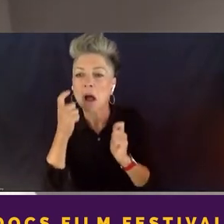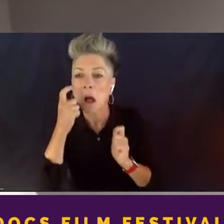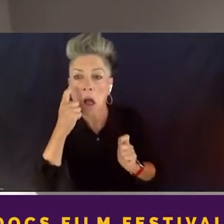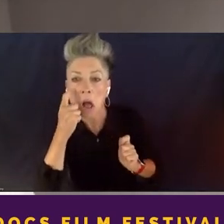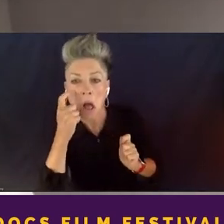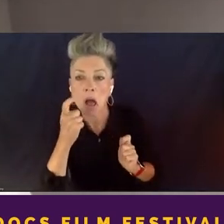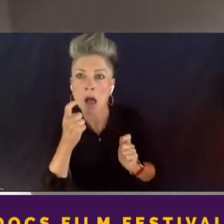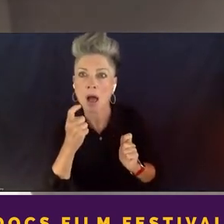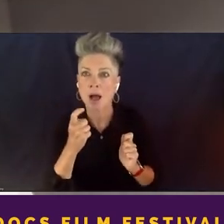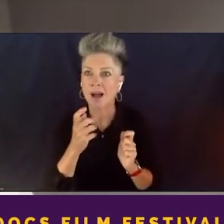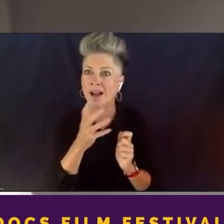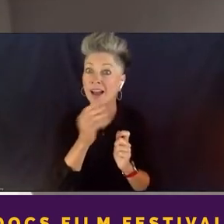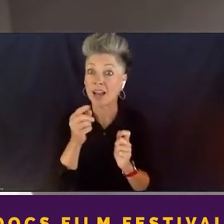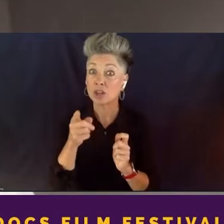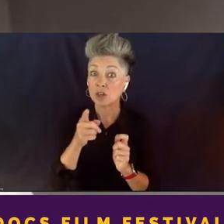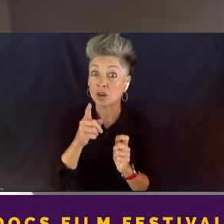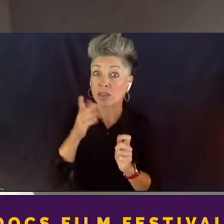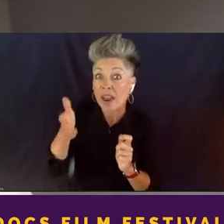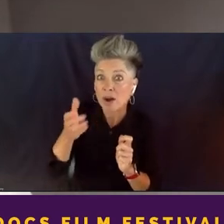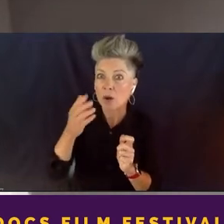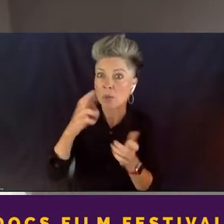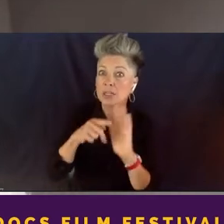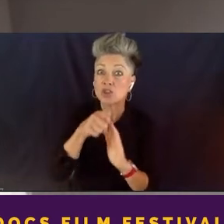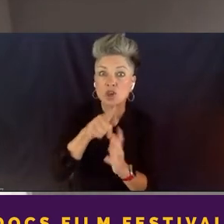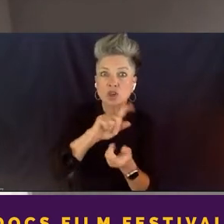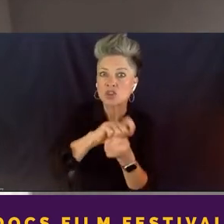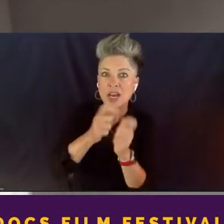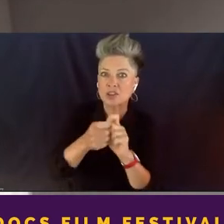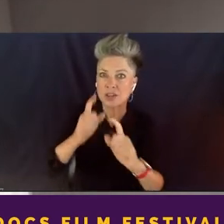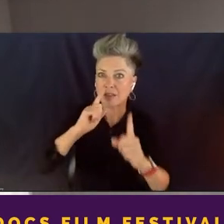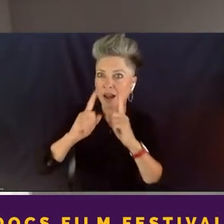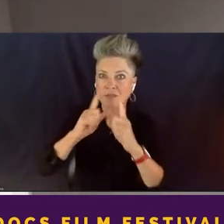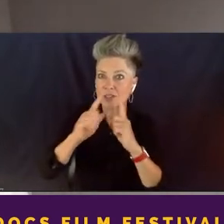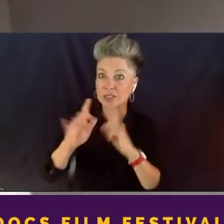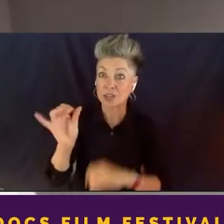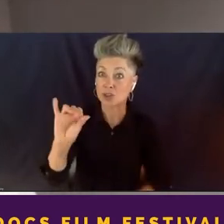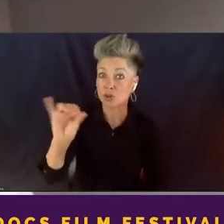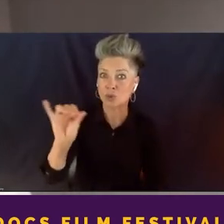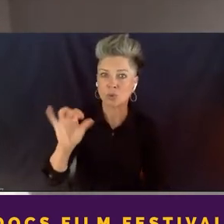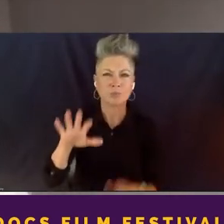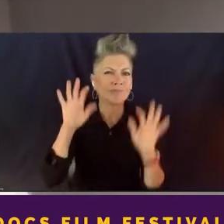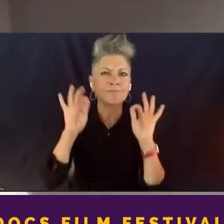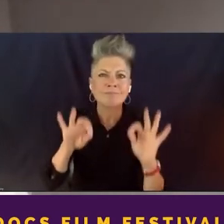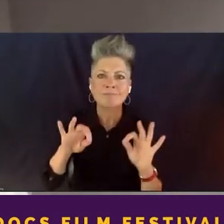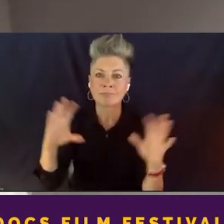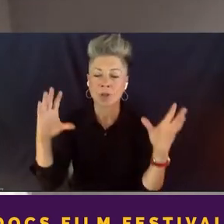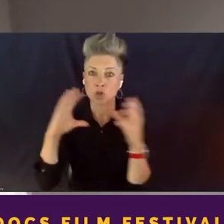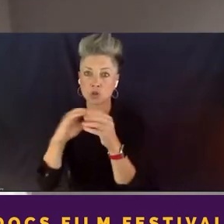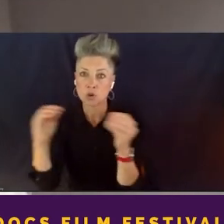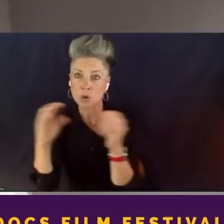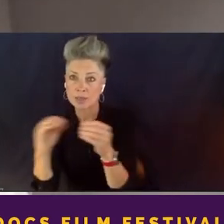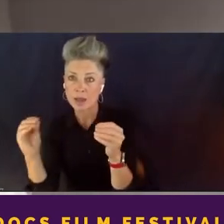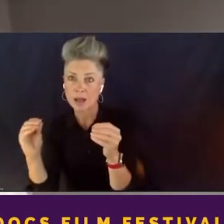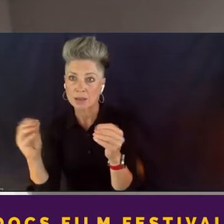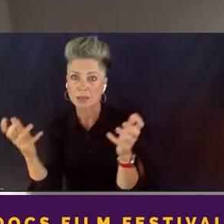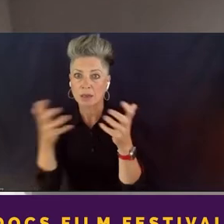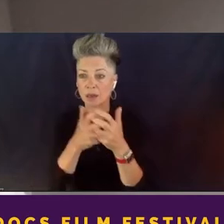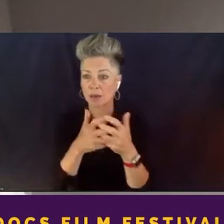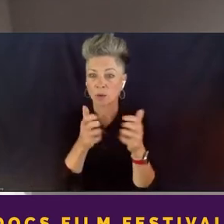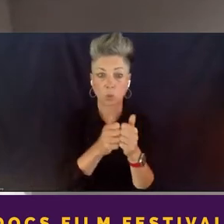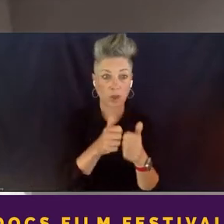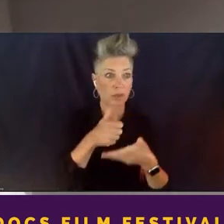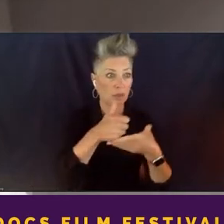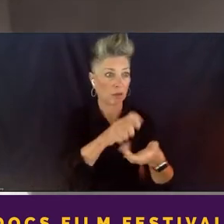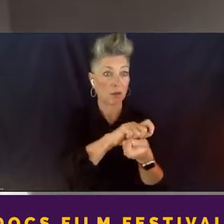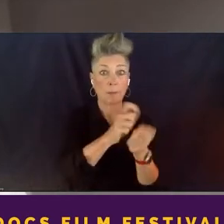actually changing the conversation too, so it's the perfect marriage of storytelling with making change,